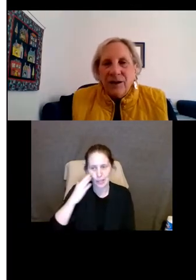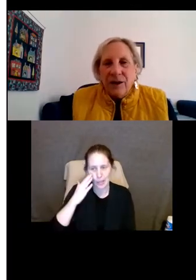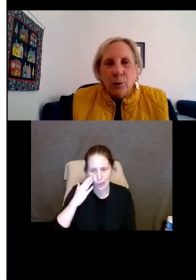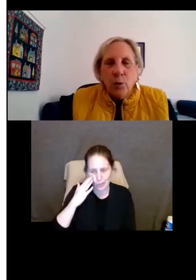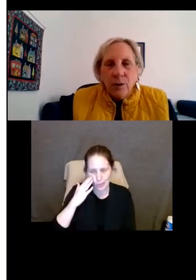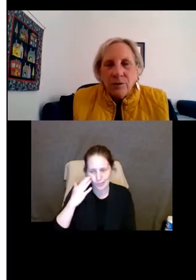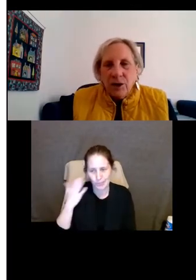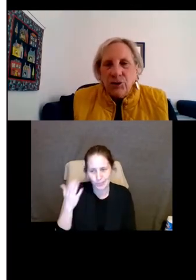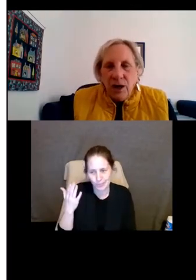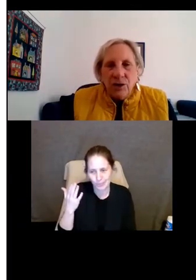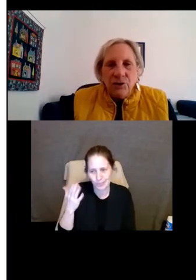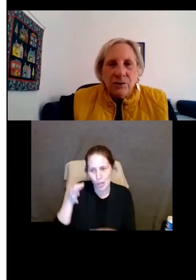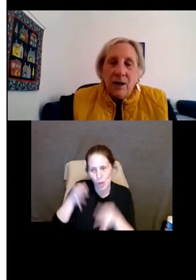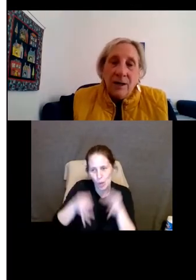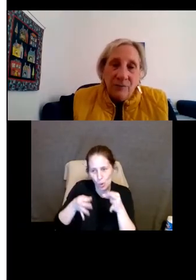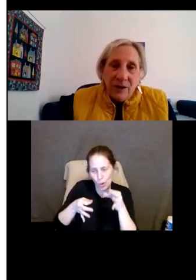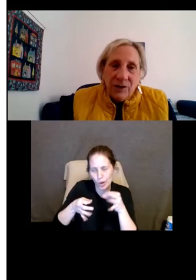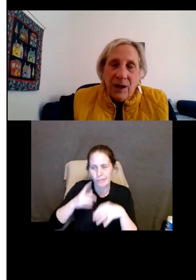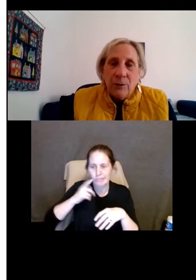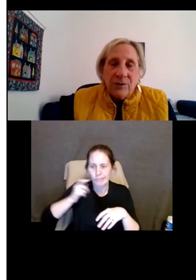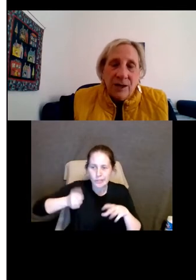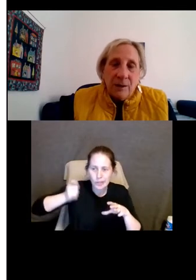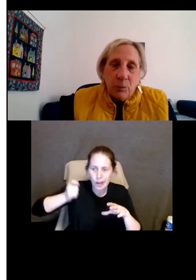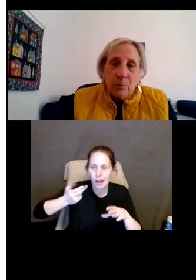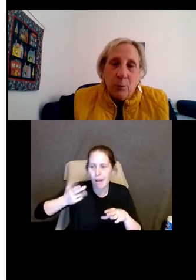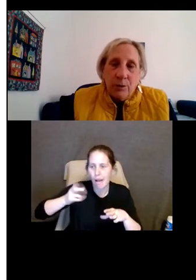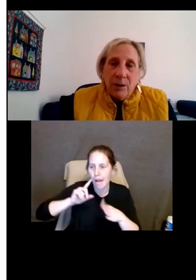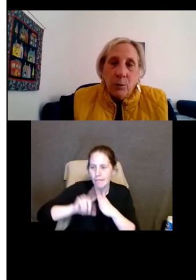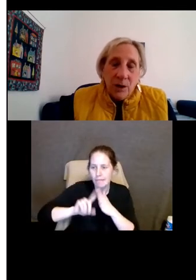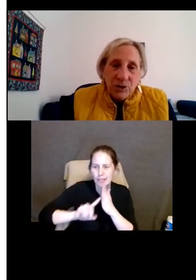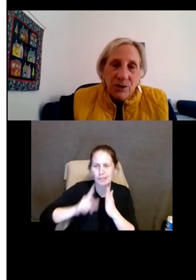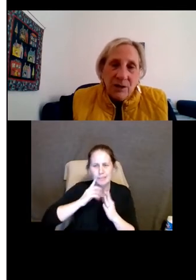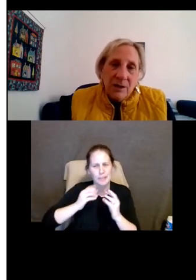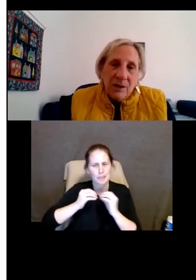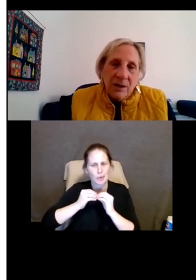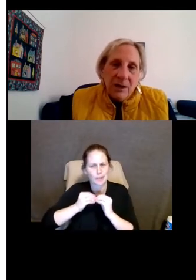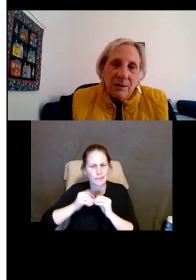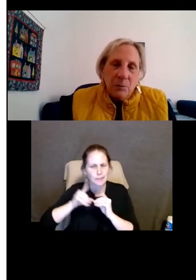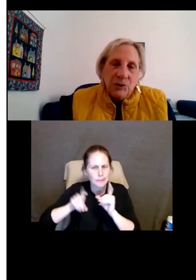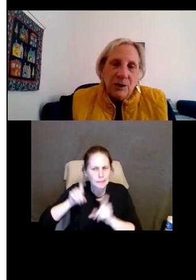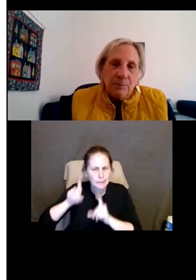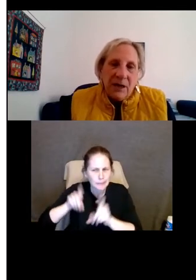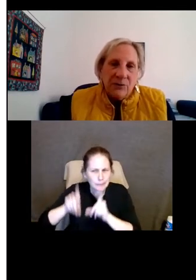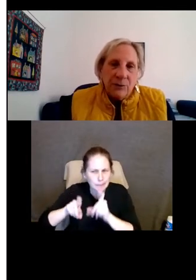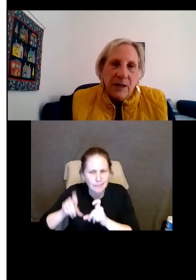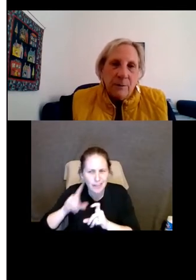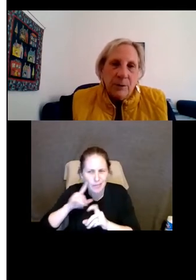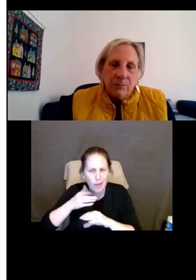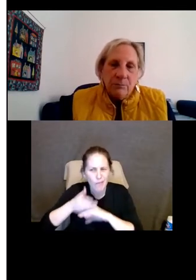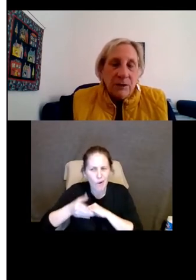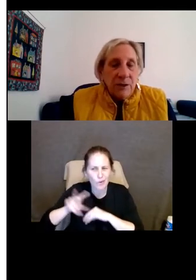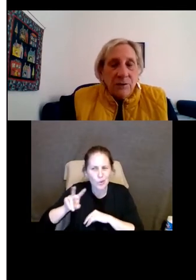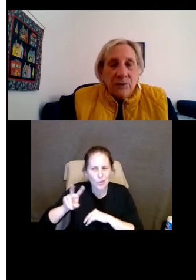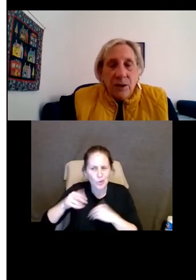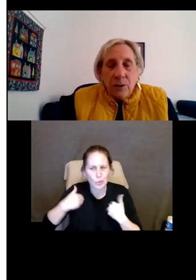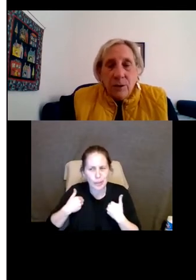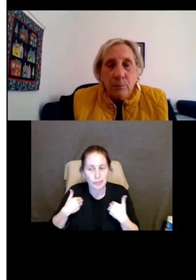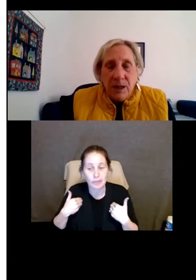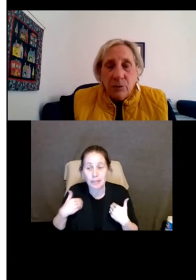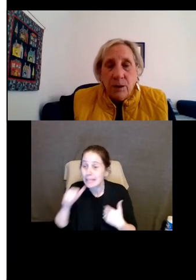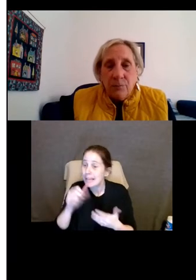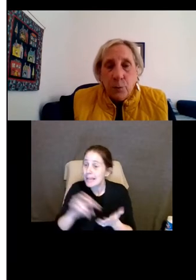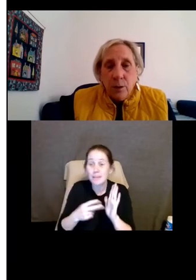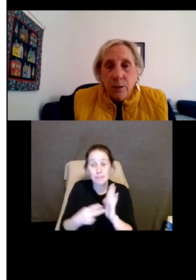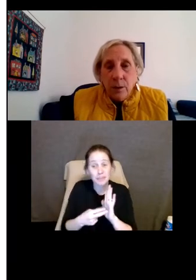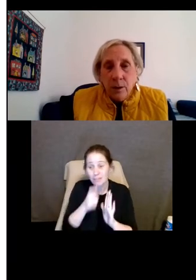That is, a court, a judge, a HUD investigator is going to get more and more questioning once you get past two animals. That's not to say